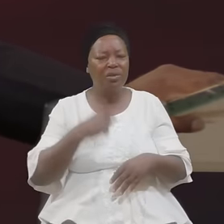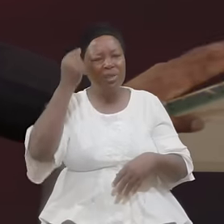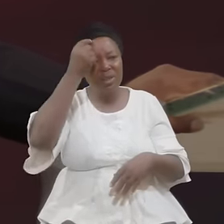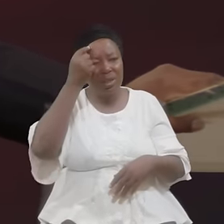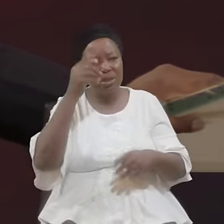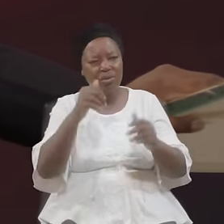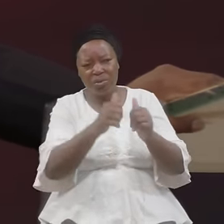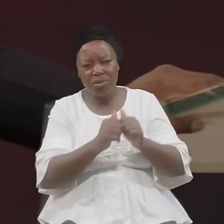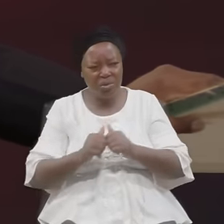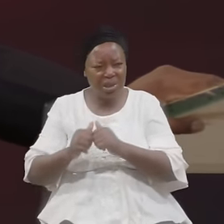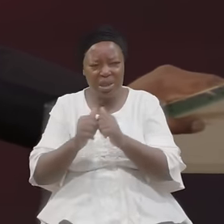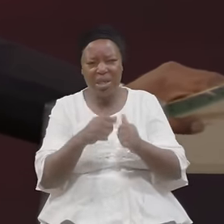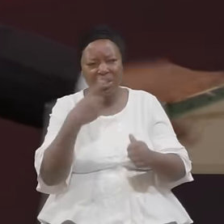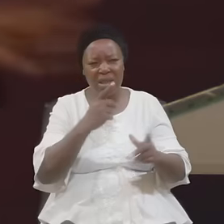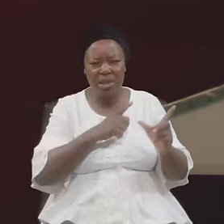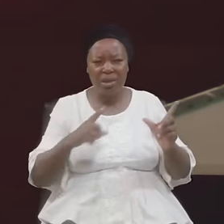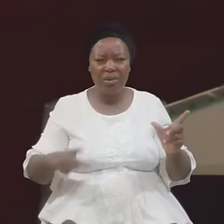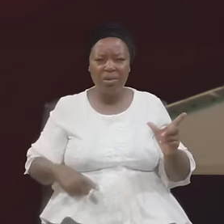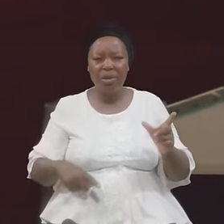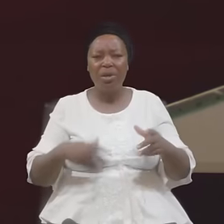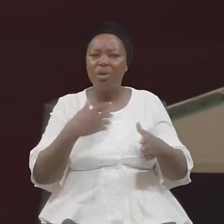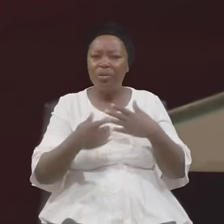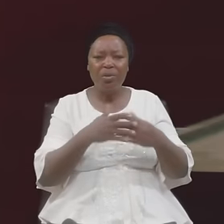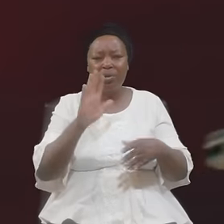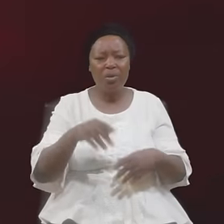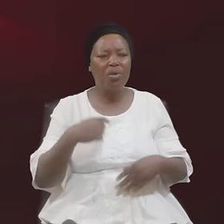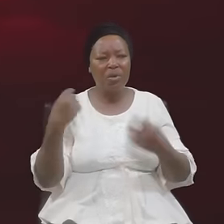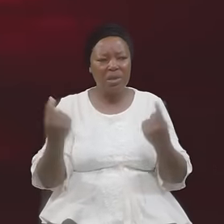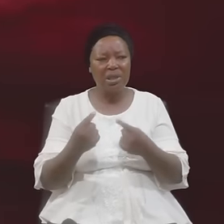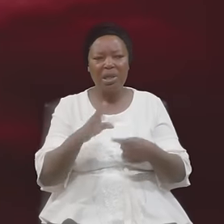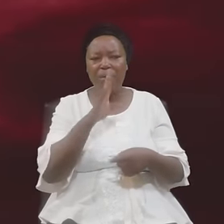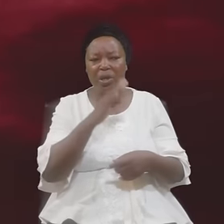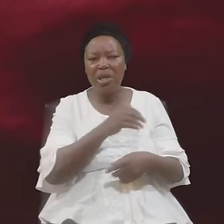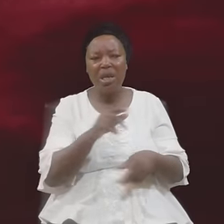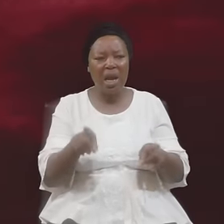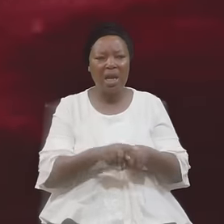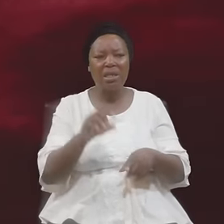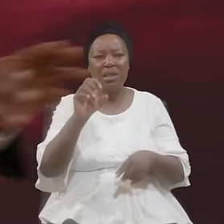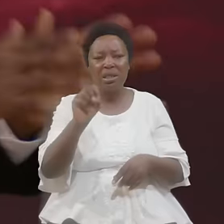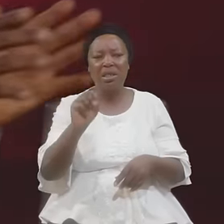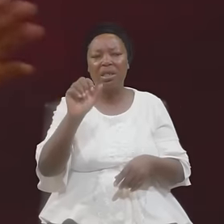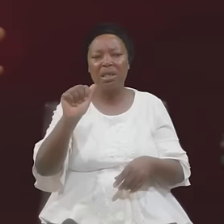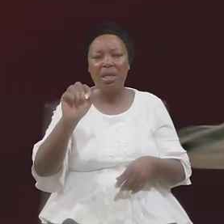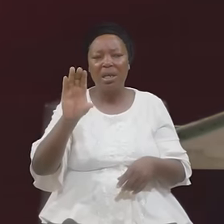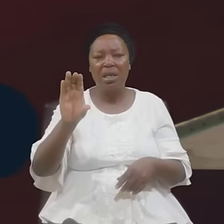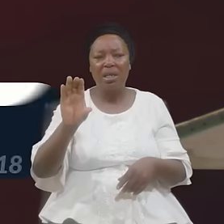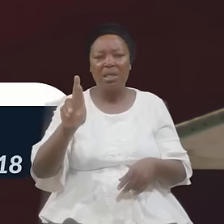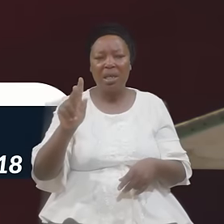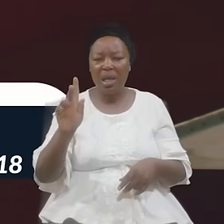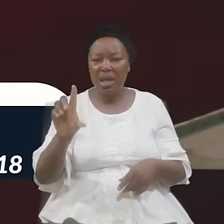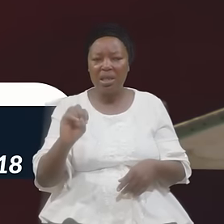Together Says The Lord Though Your Sees Be As College They Shall